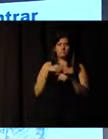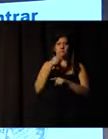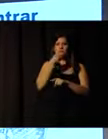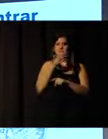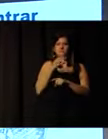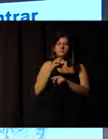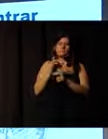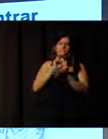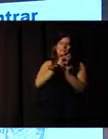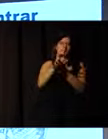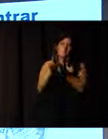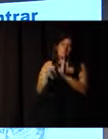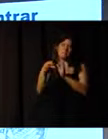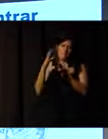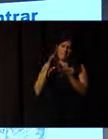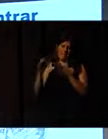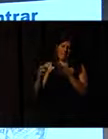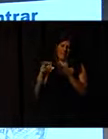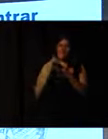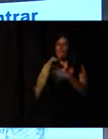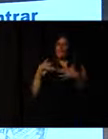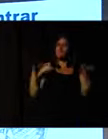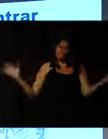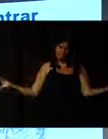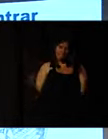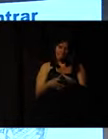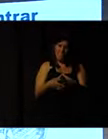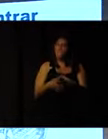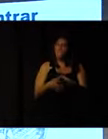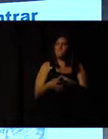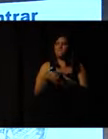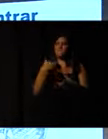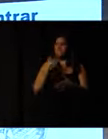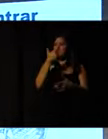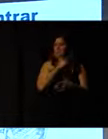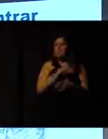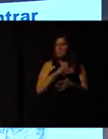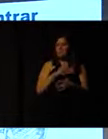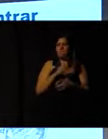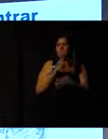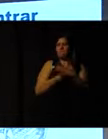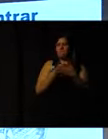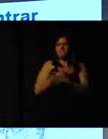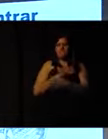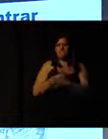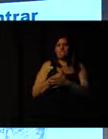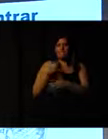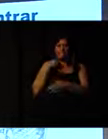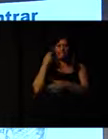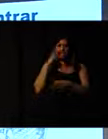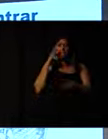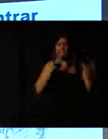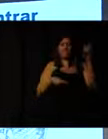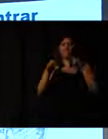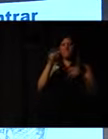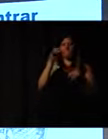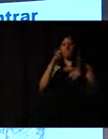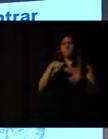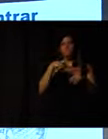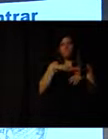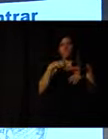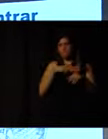council of volunteers, very multidisciplinary volunteers, to give support of the